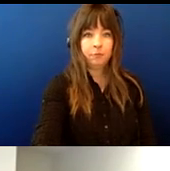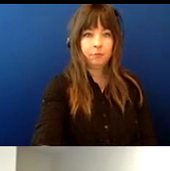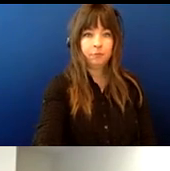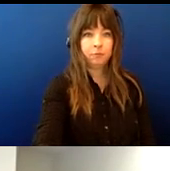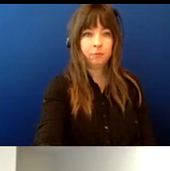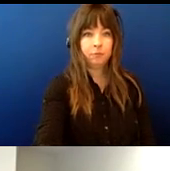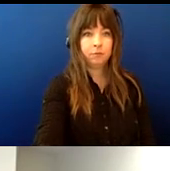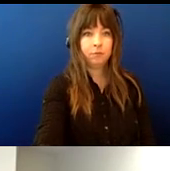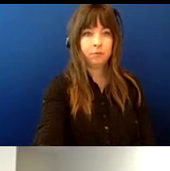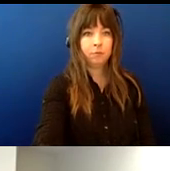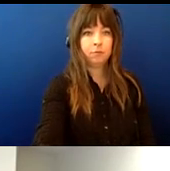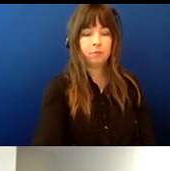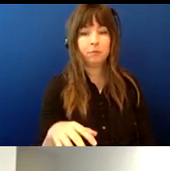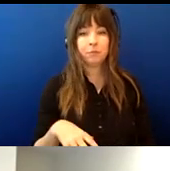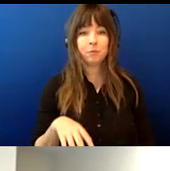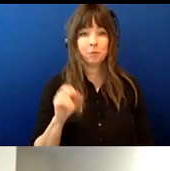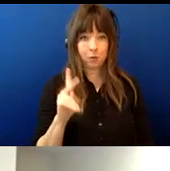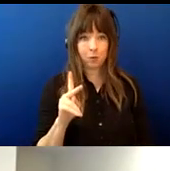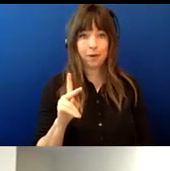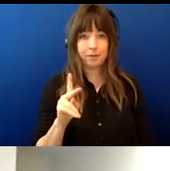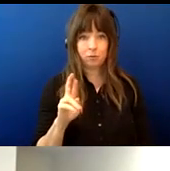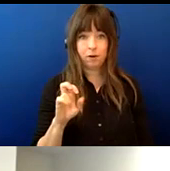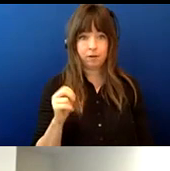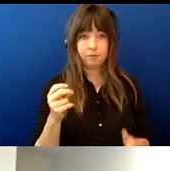all right ryan that permission should be granted